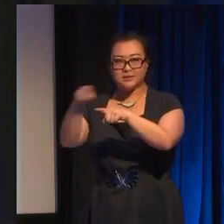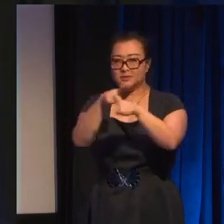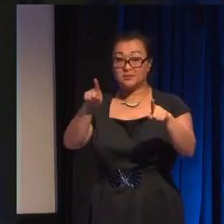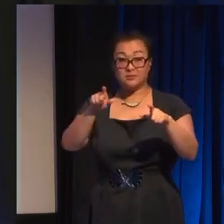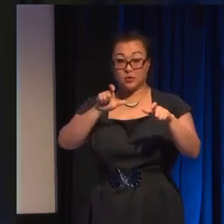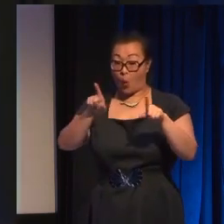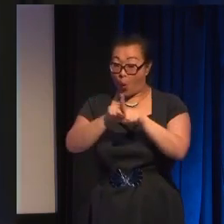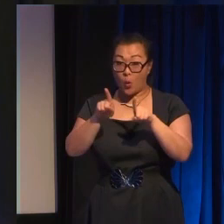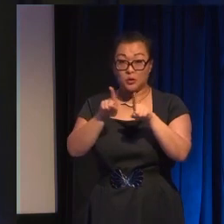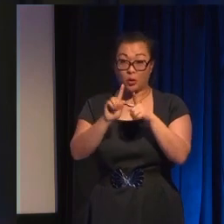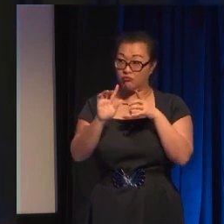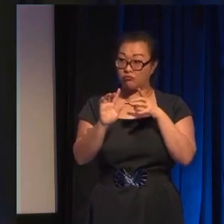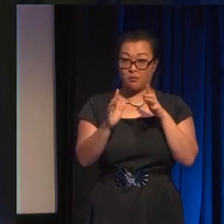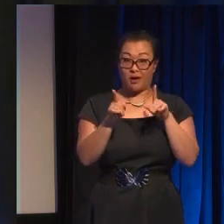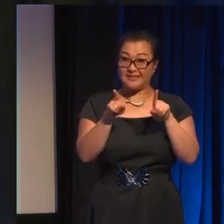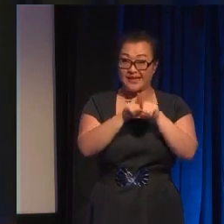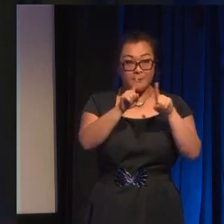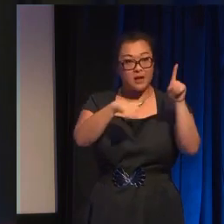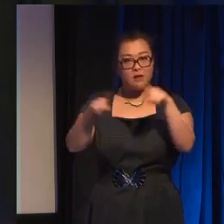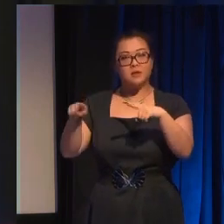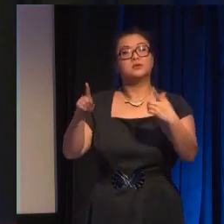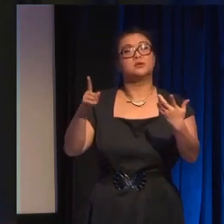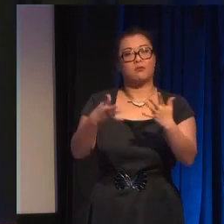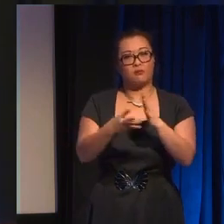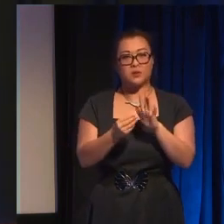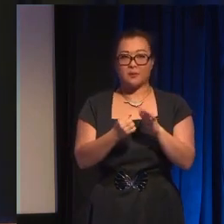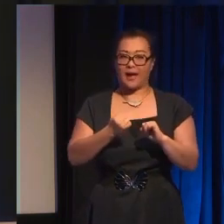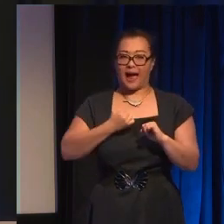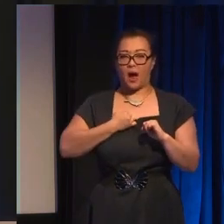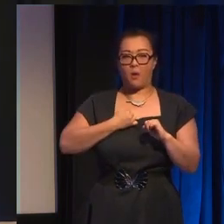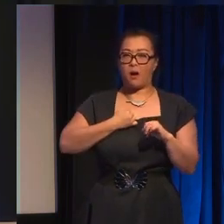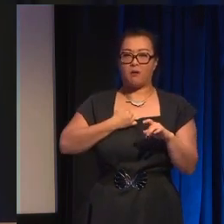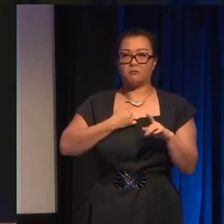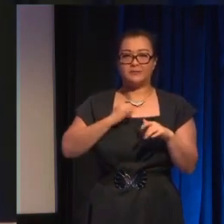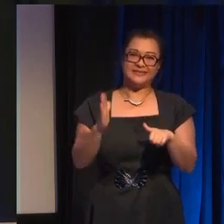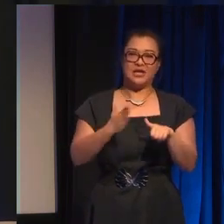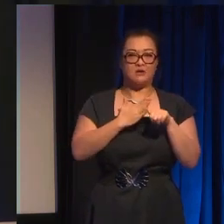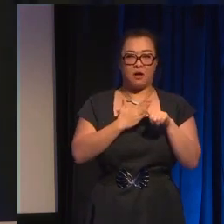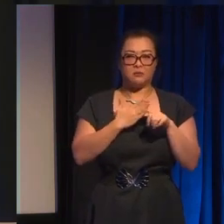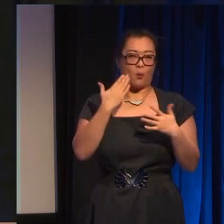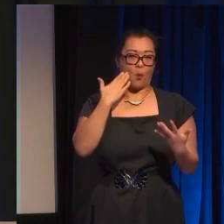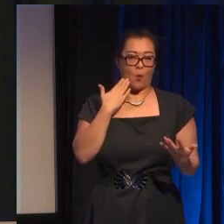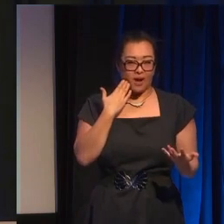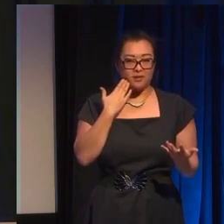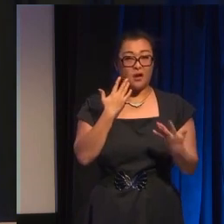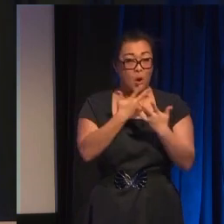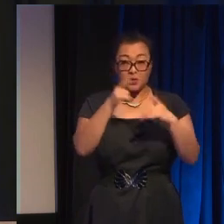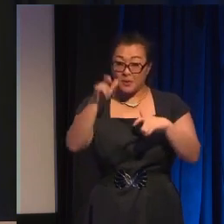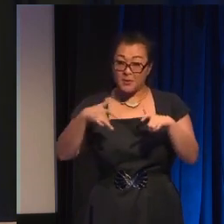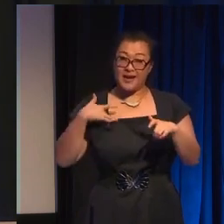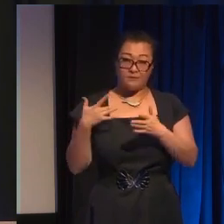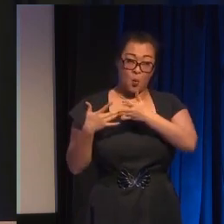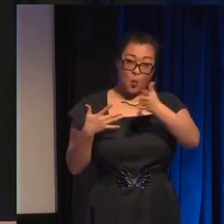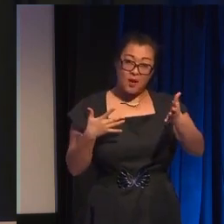for instance if we have an unconscious white default which most of us in the western world or immersed in western mainstream media do